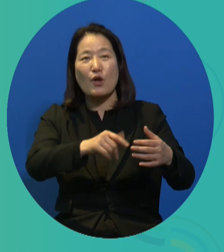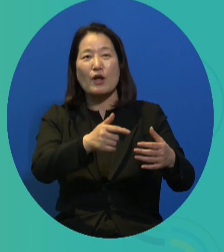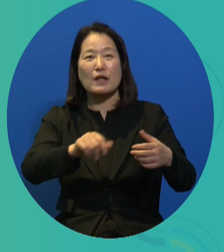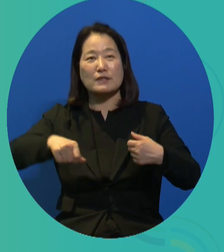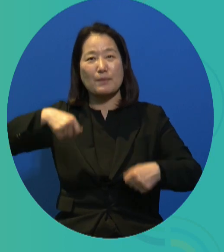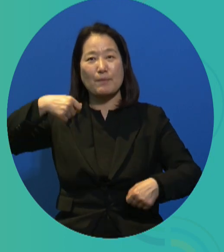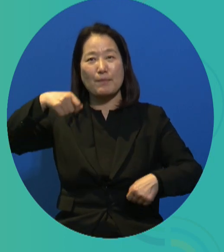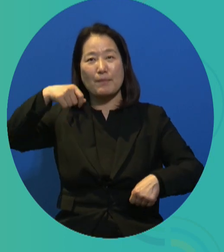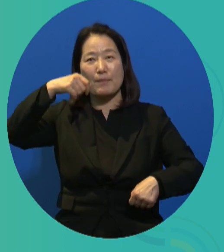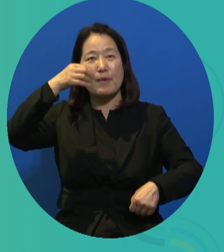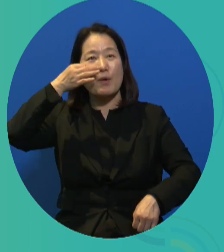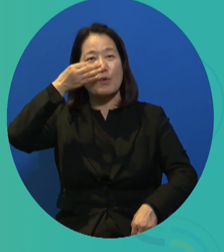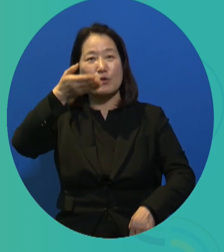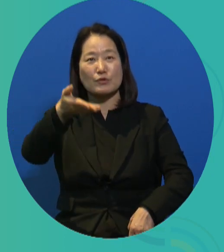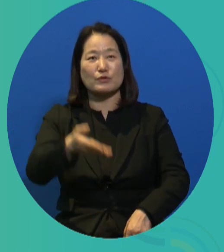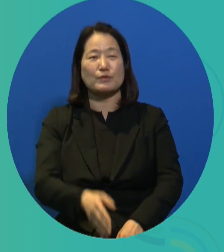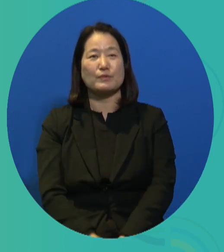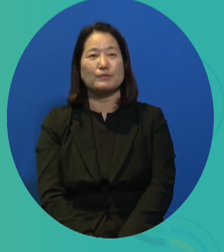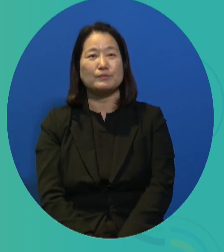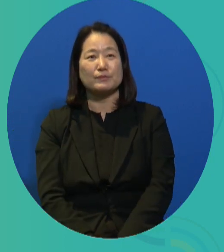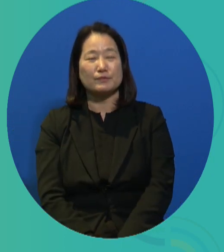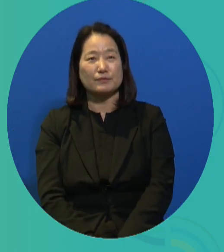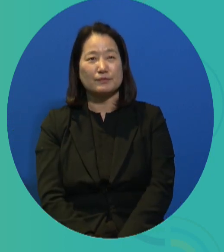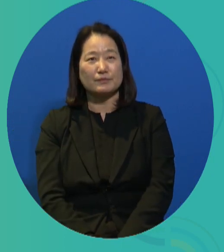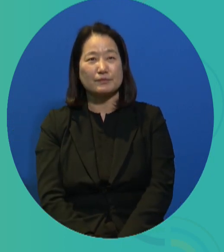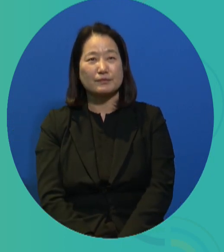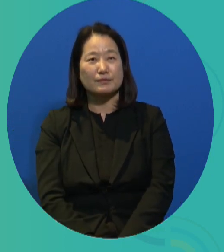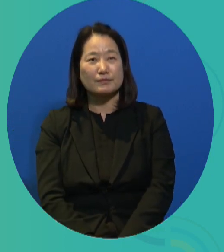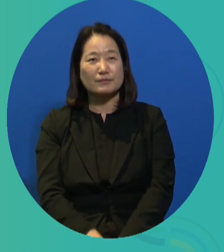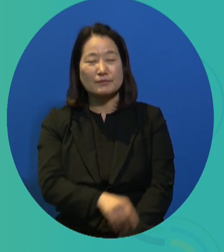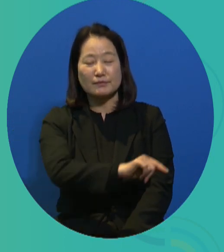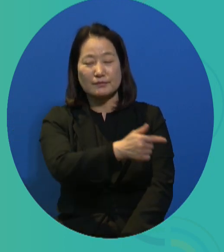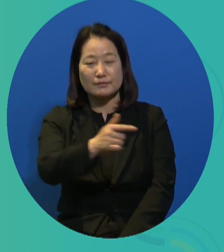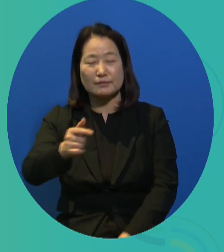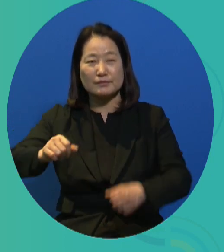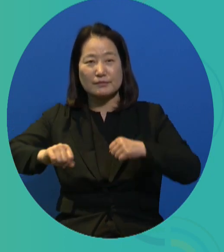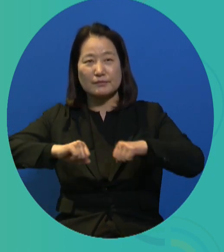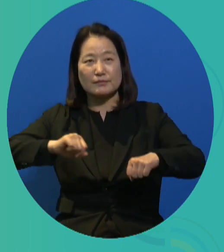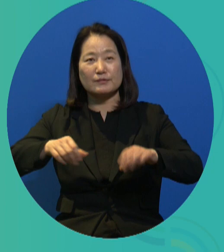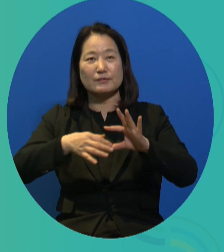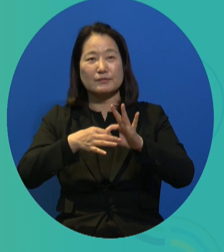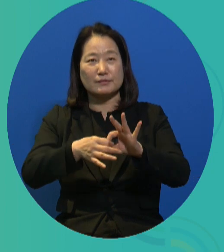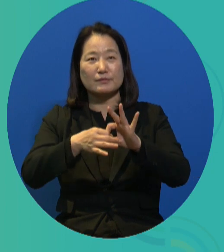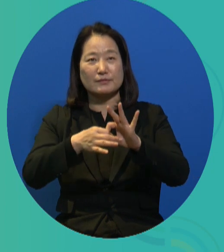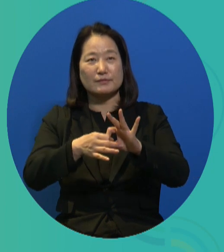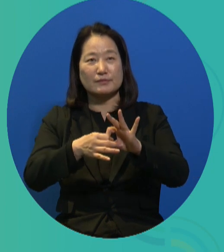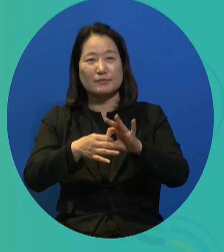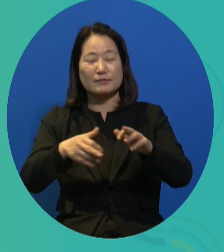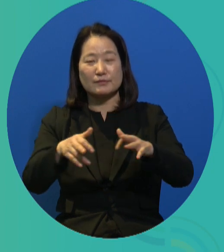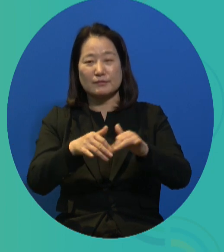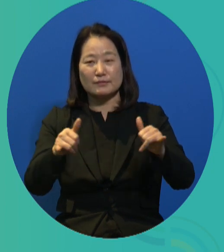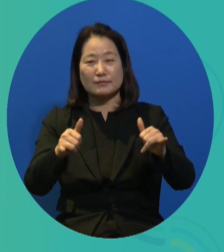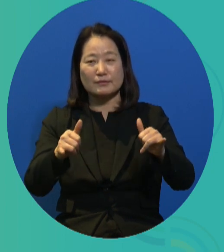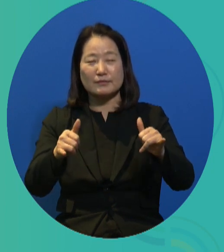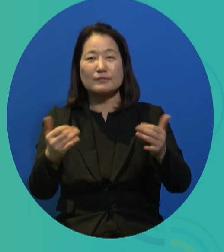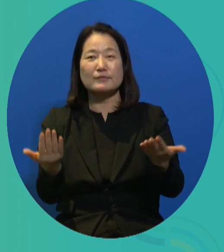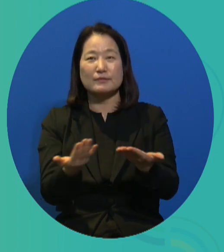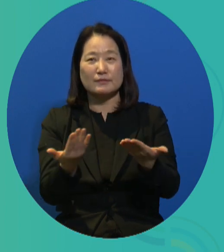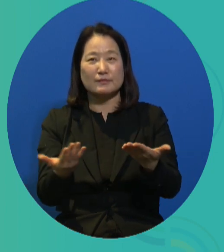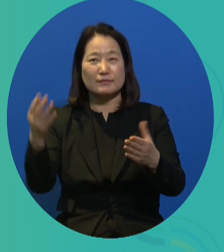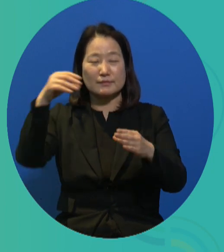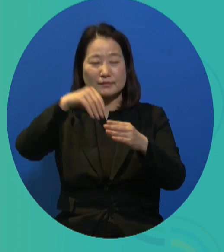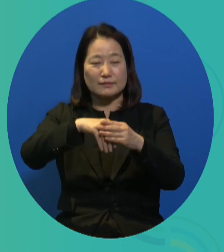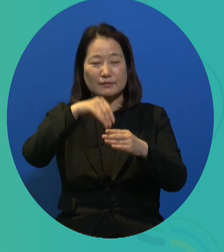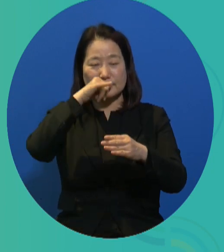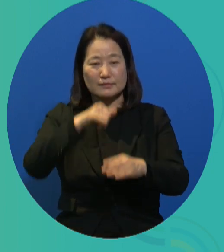instrument teaching or training, providing some kinds of training and instructions on their own area of